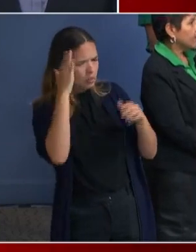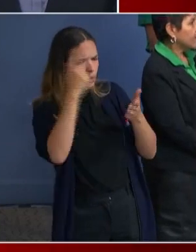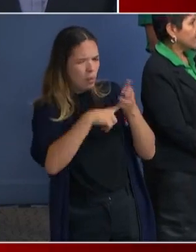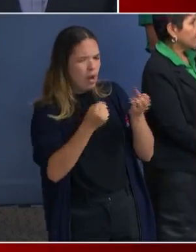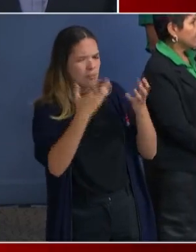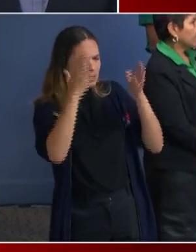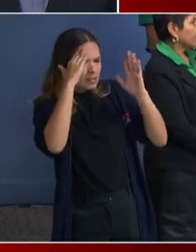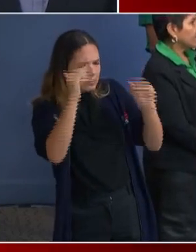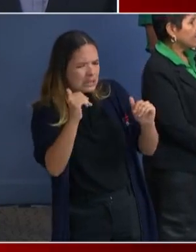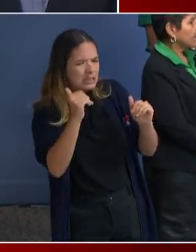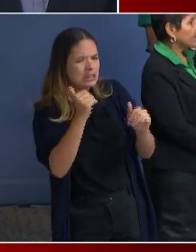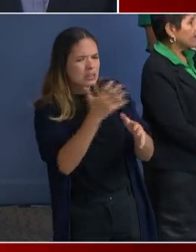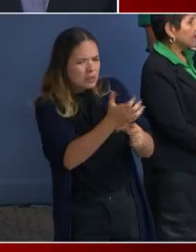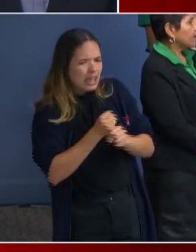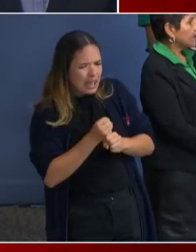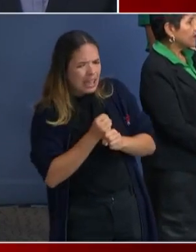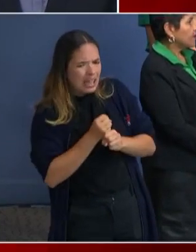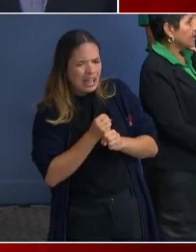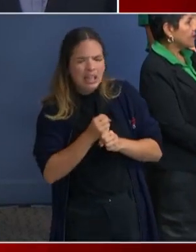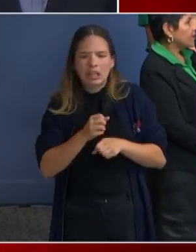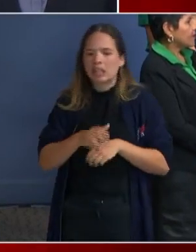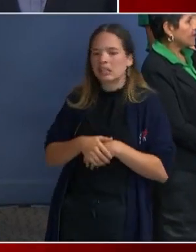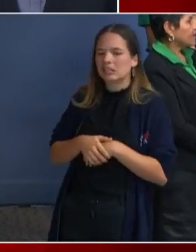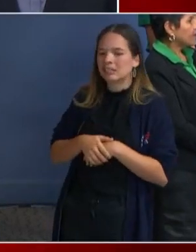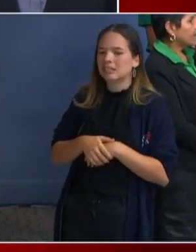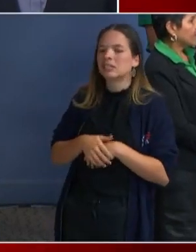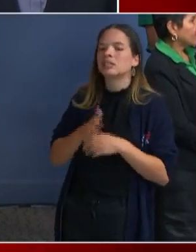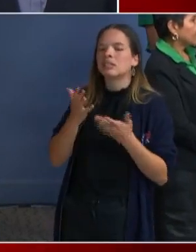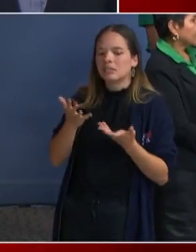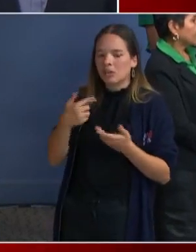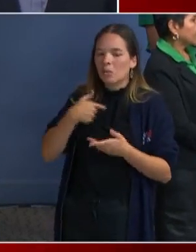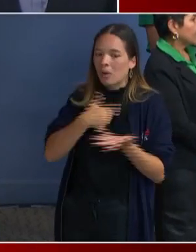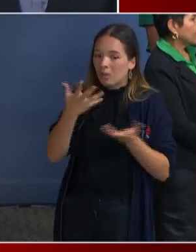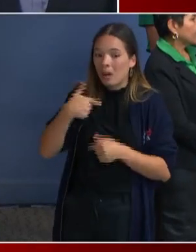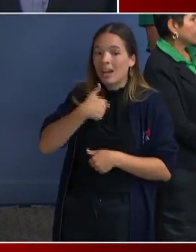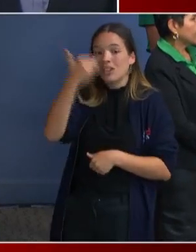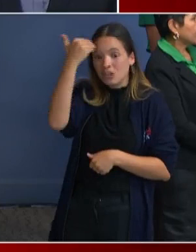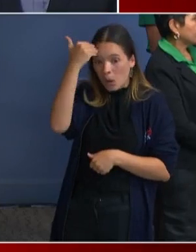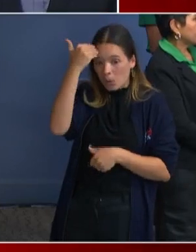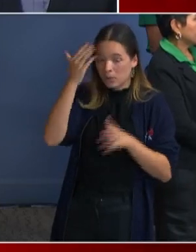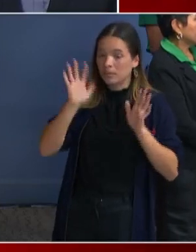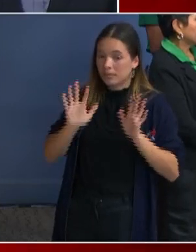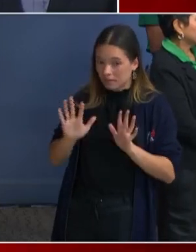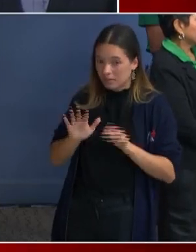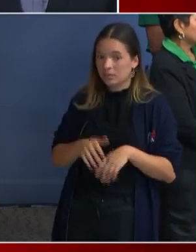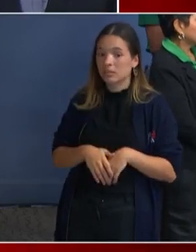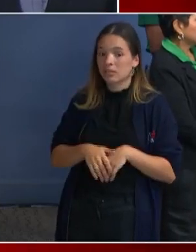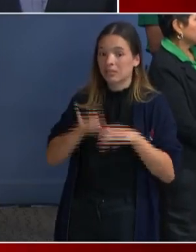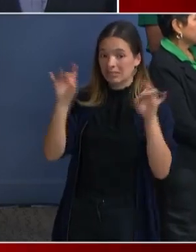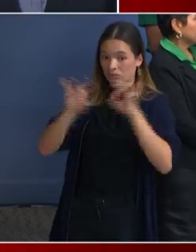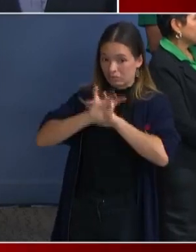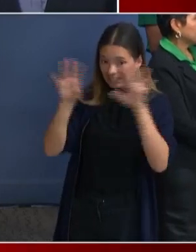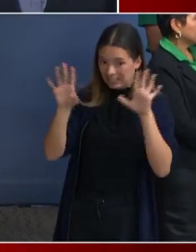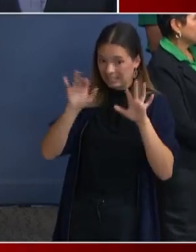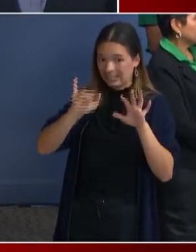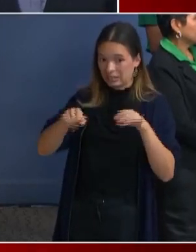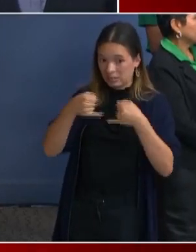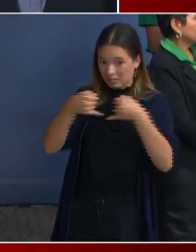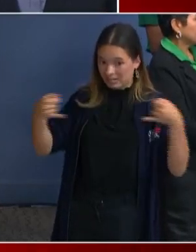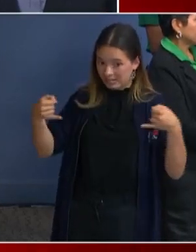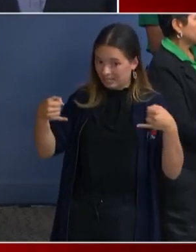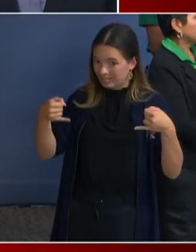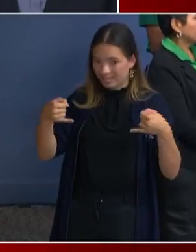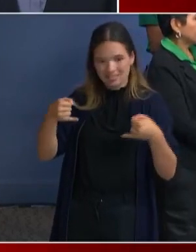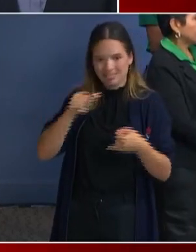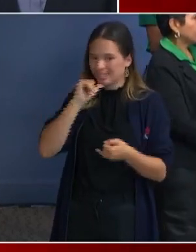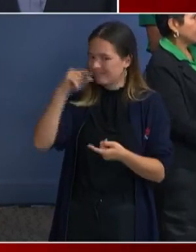All we know, um, this is what we know, is that the crisis at the border is not lessening, is